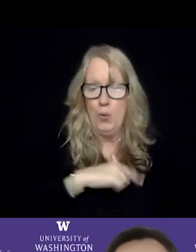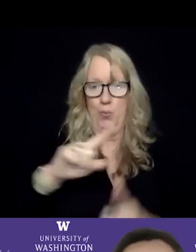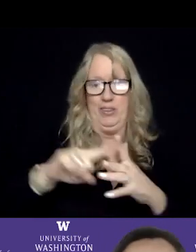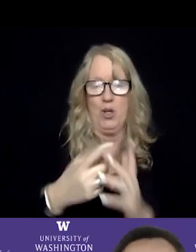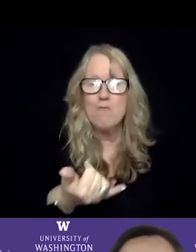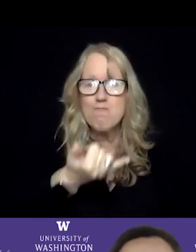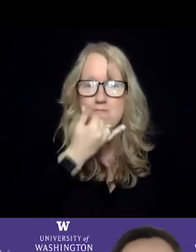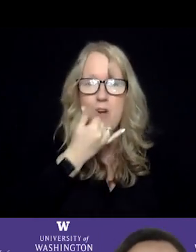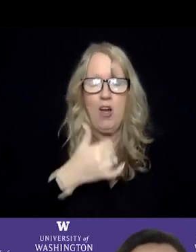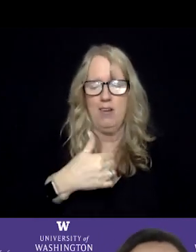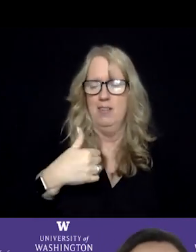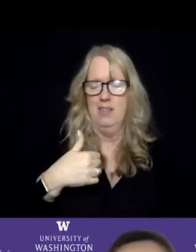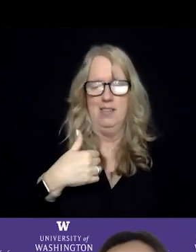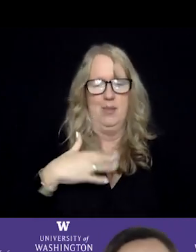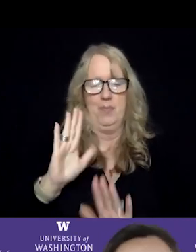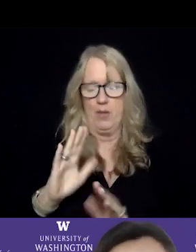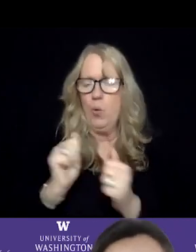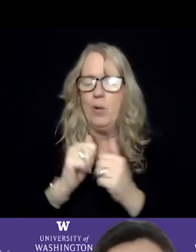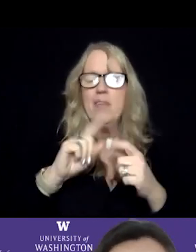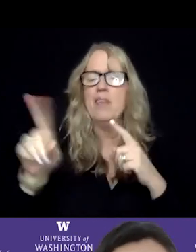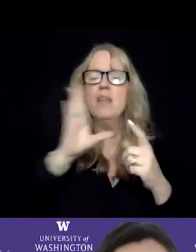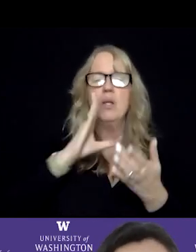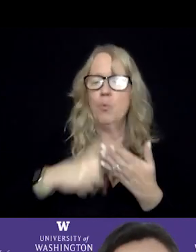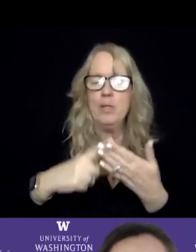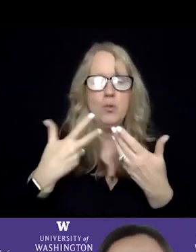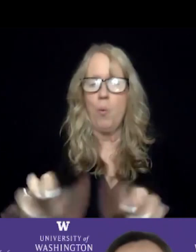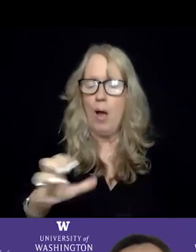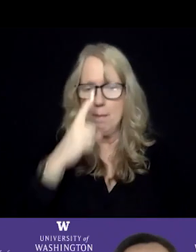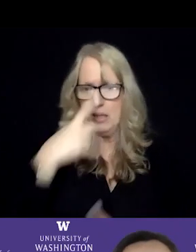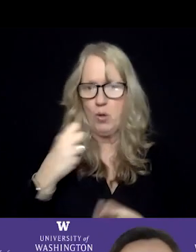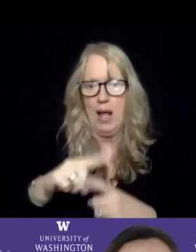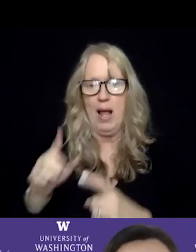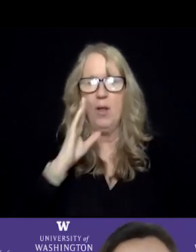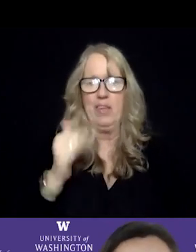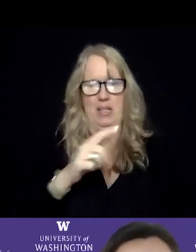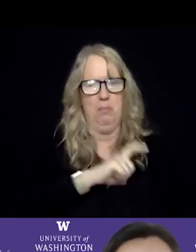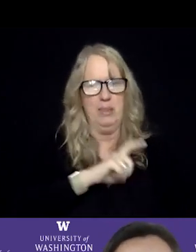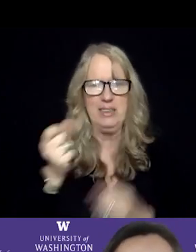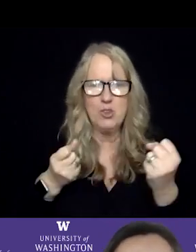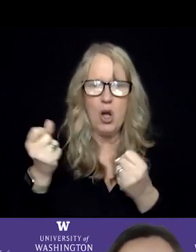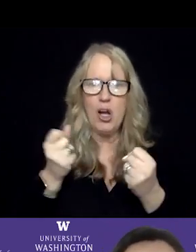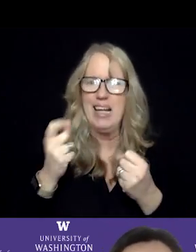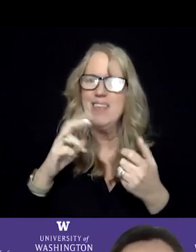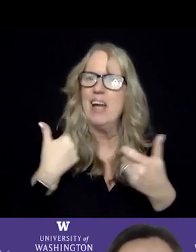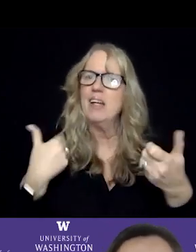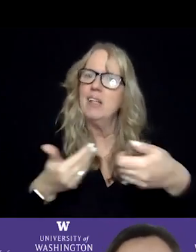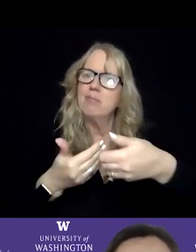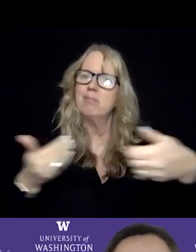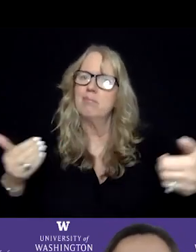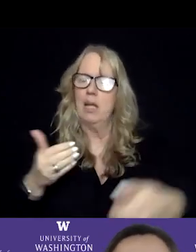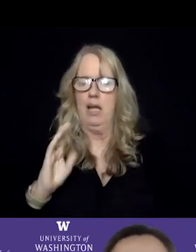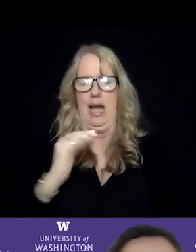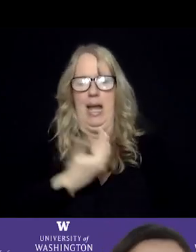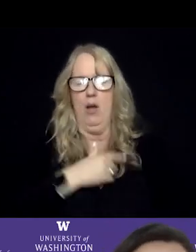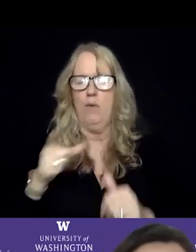wrong. Like, we basically started it with the debate, we don't want mental health in a police car. And that actually managed to kind of alienate our first responder community